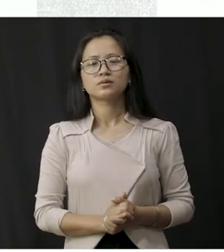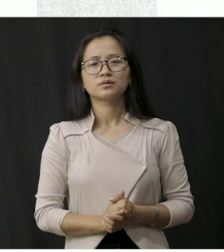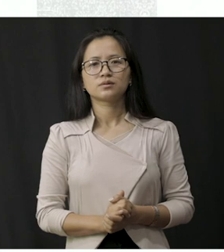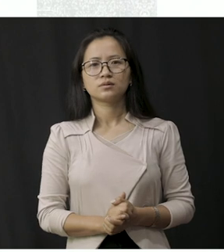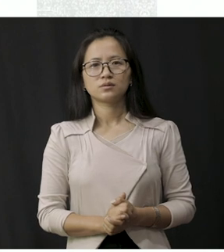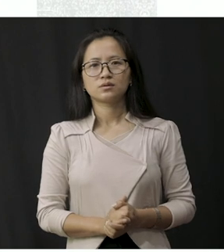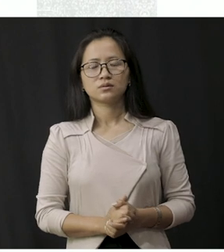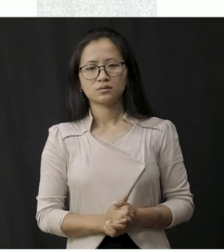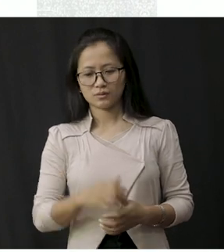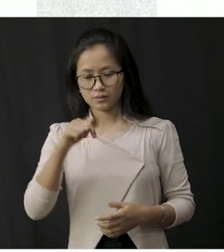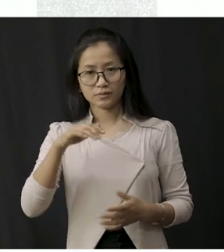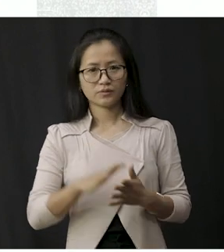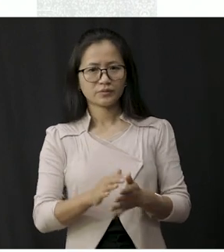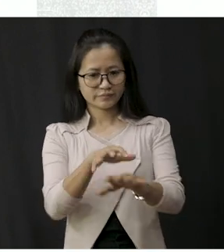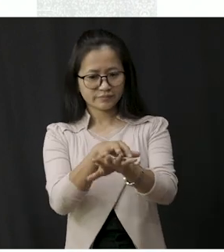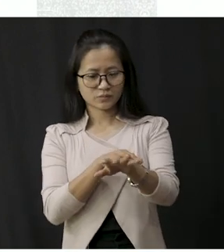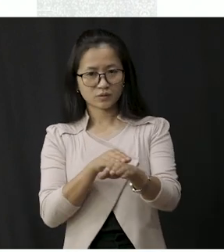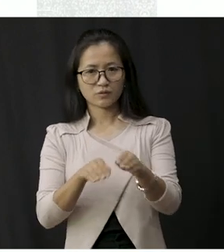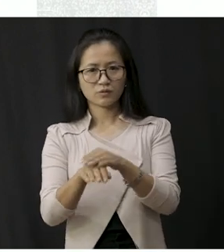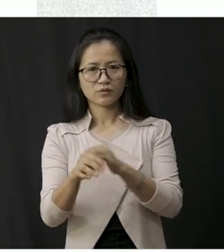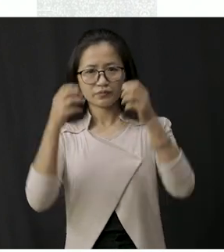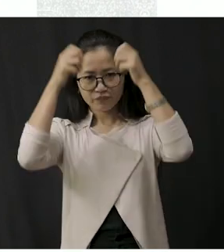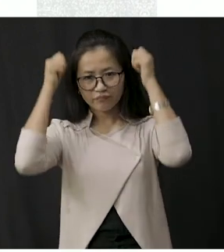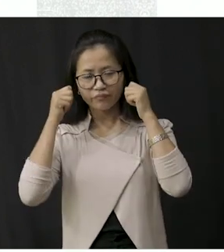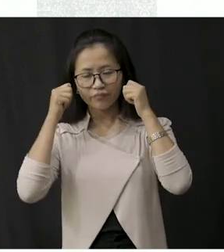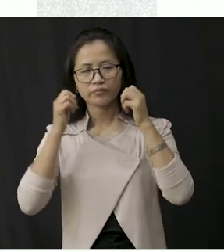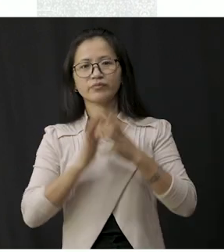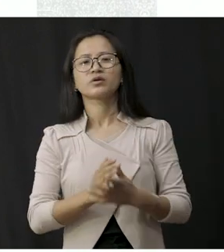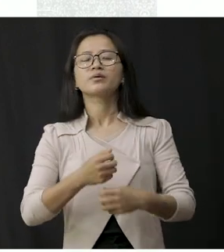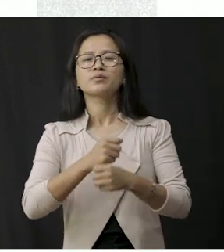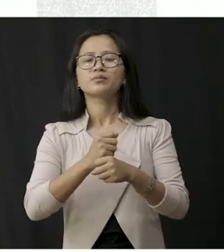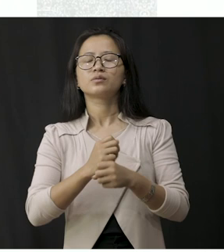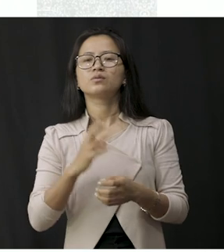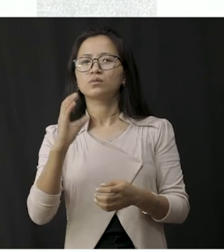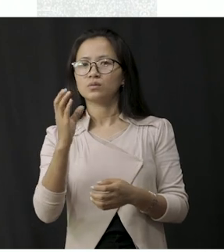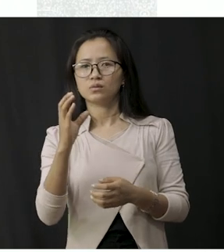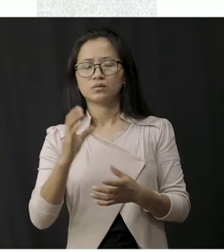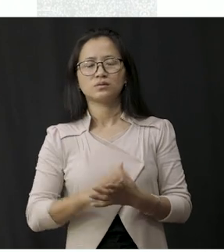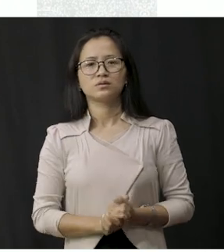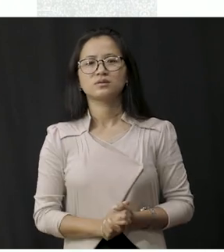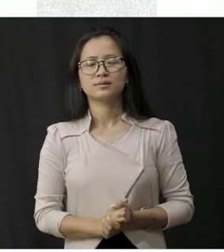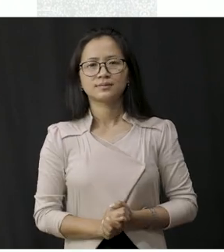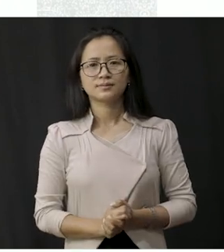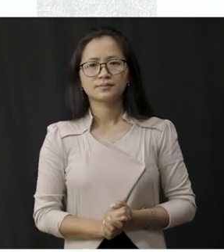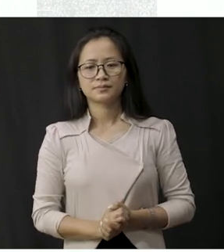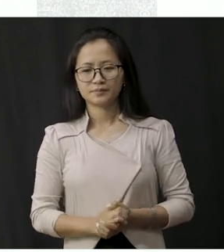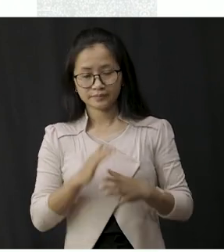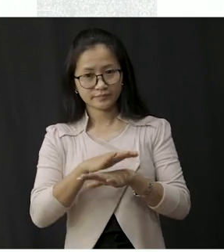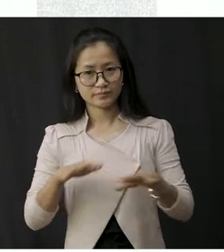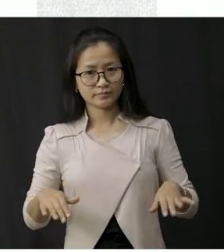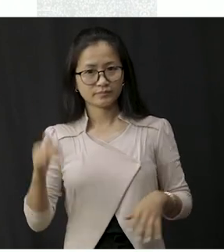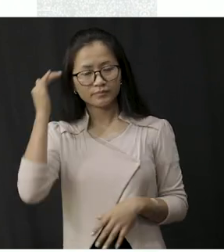is a woolen sweater and here we have gloves we have gloves cap heads which are made of wool now students